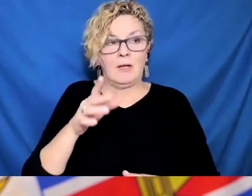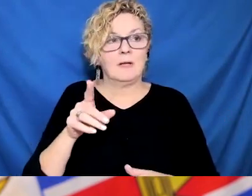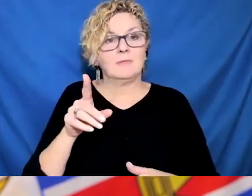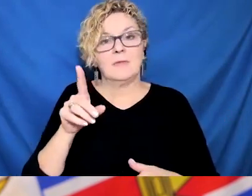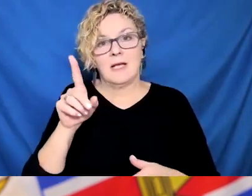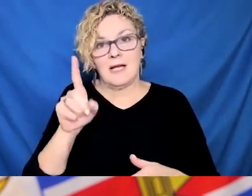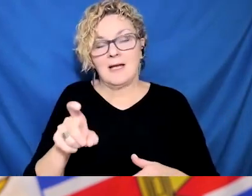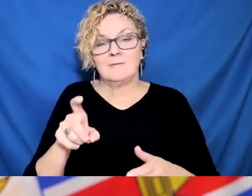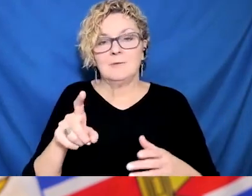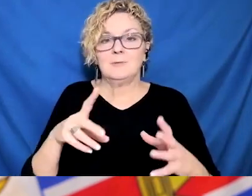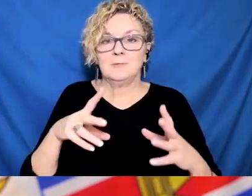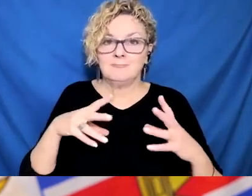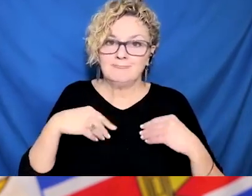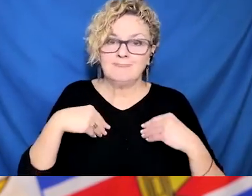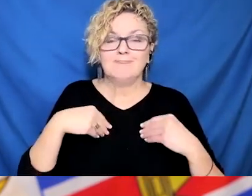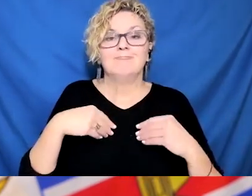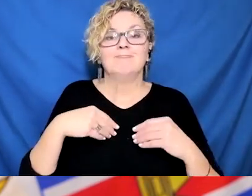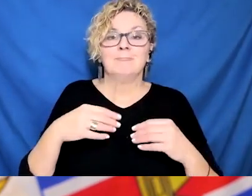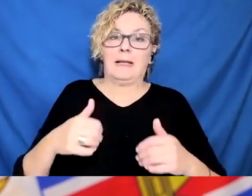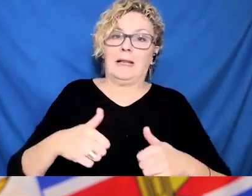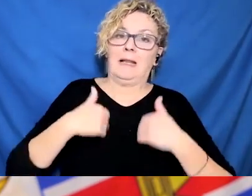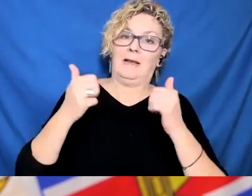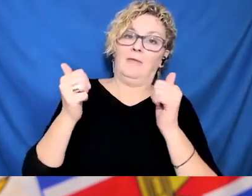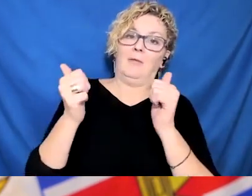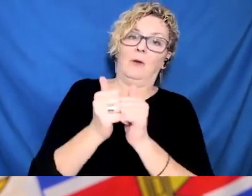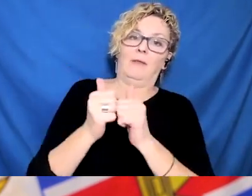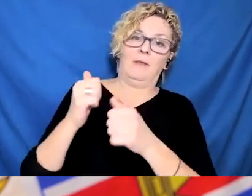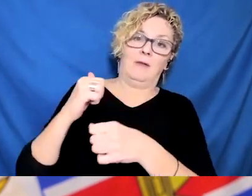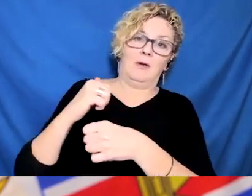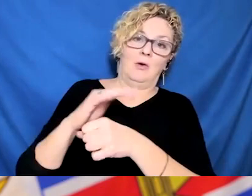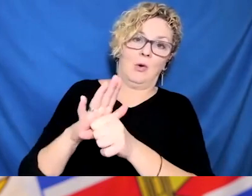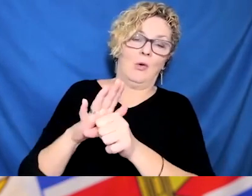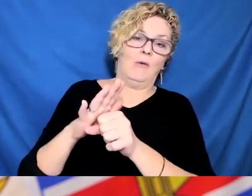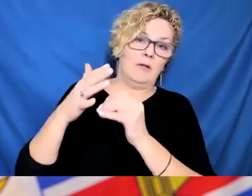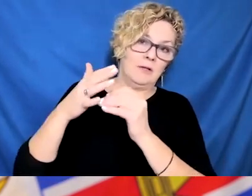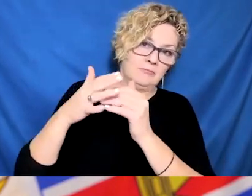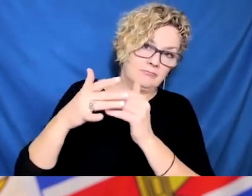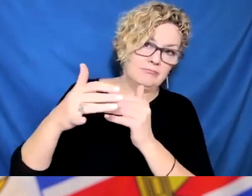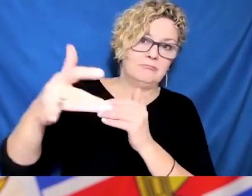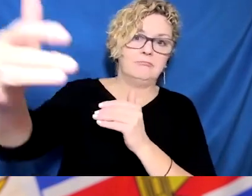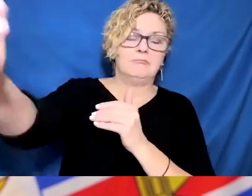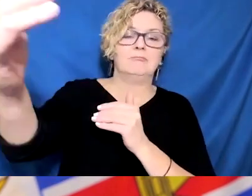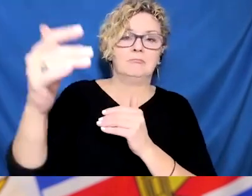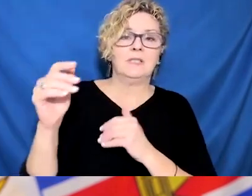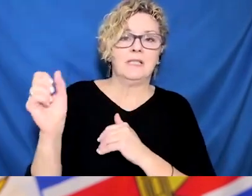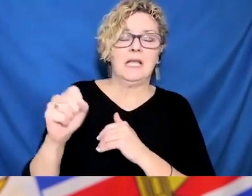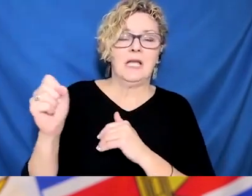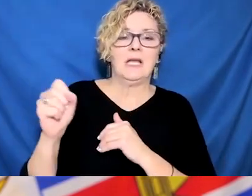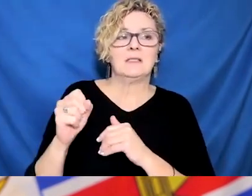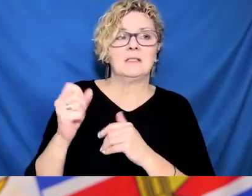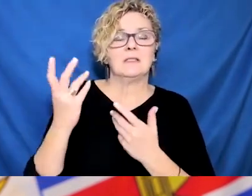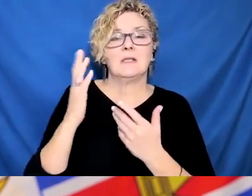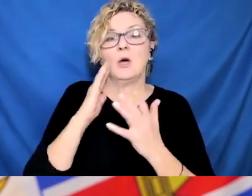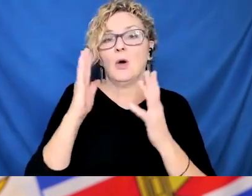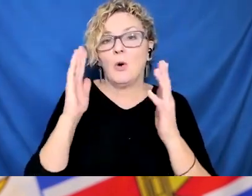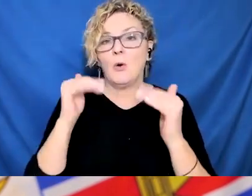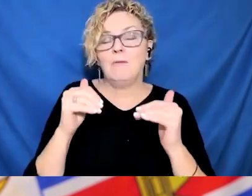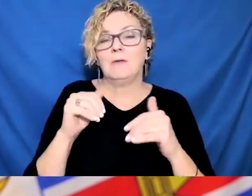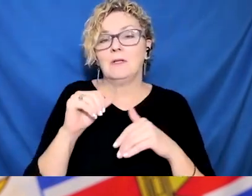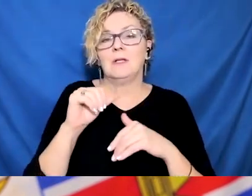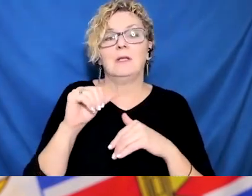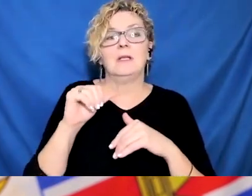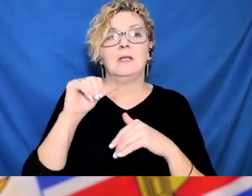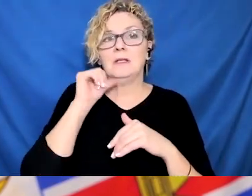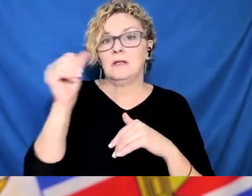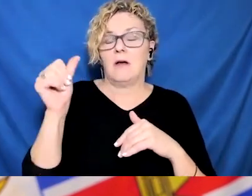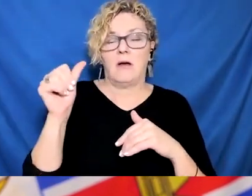that we have in place now. And I do think we will get through this wave and because of the amount of transmission we've